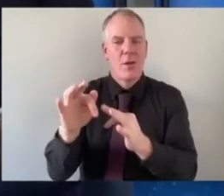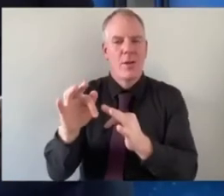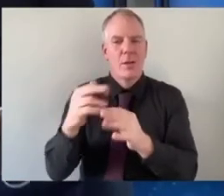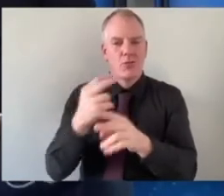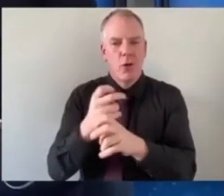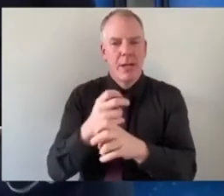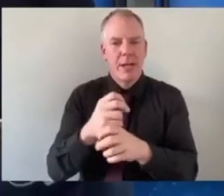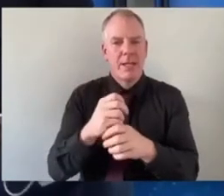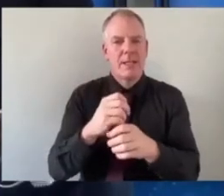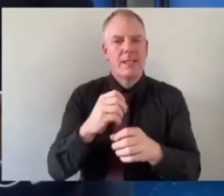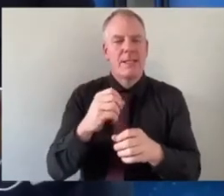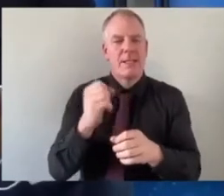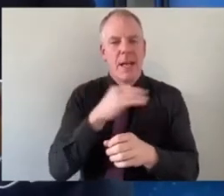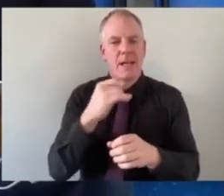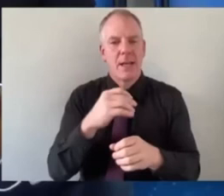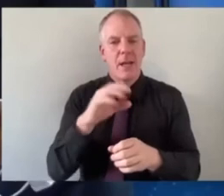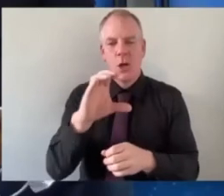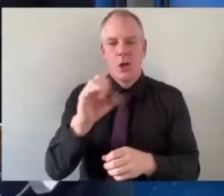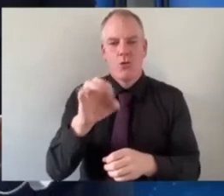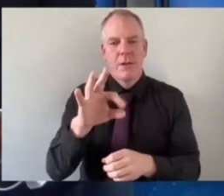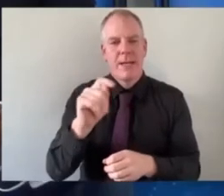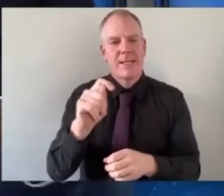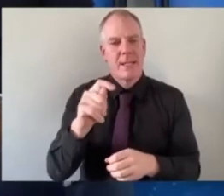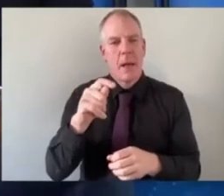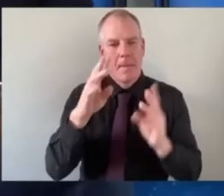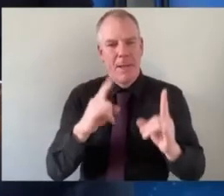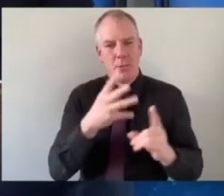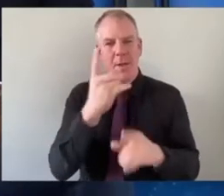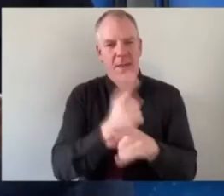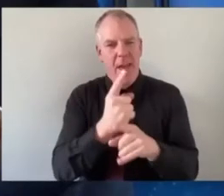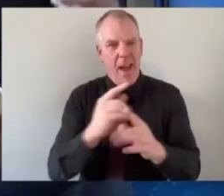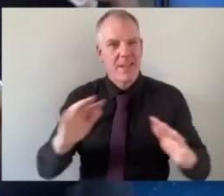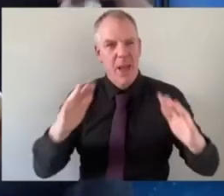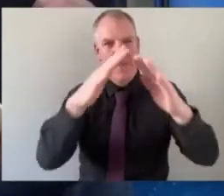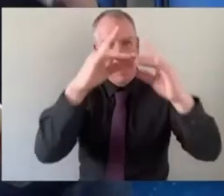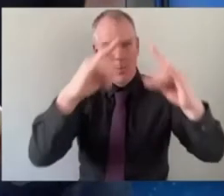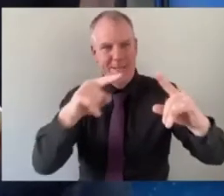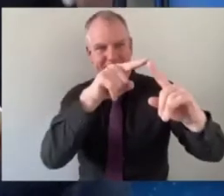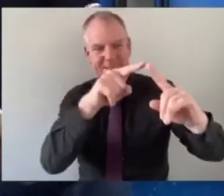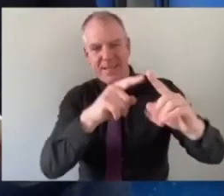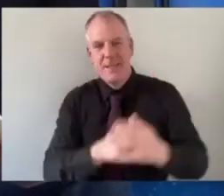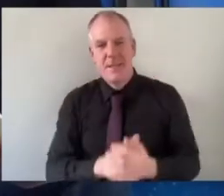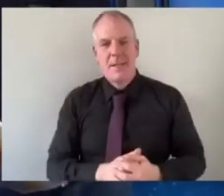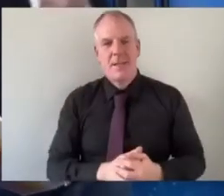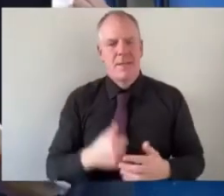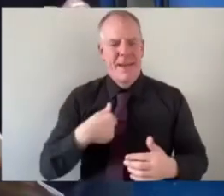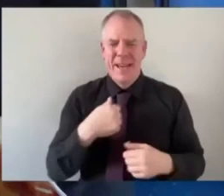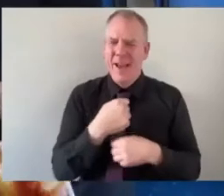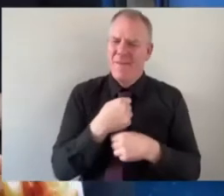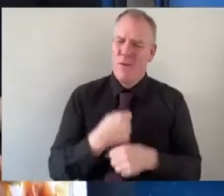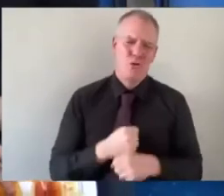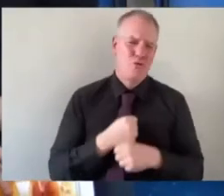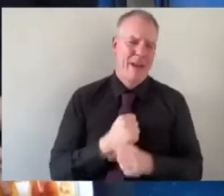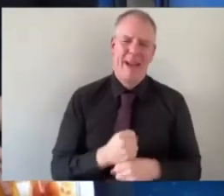will come it could be on the top of a mountain but anyway um and i suppose my question is you know i always get really frustrated and that's why